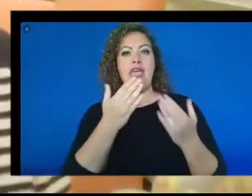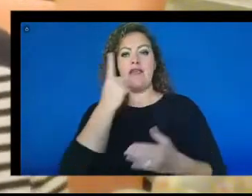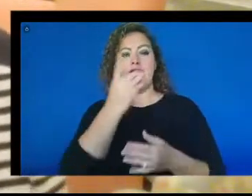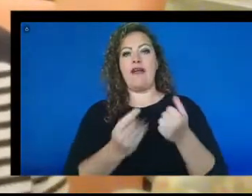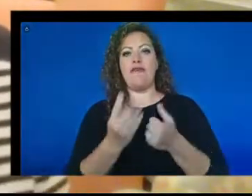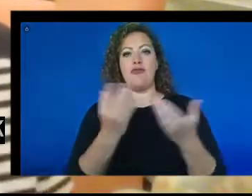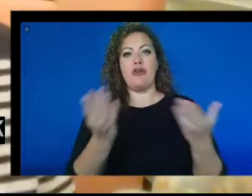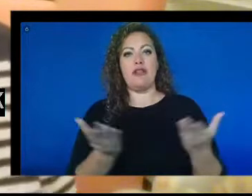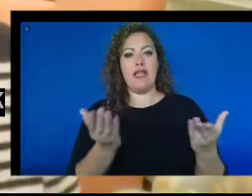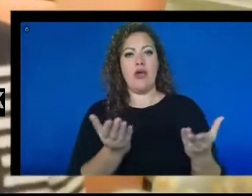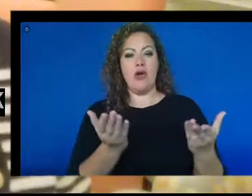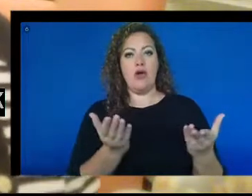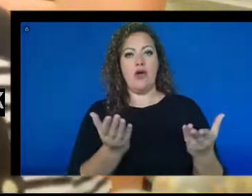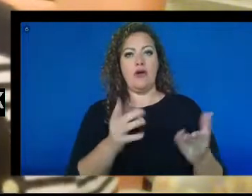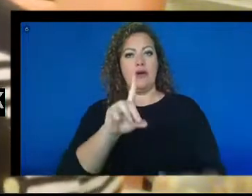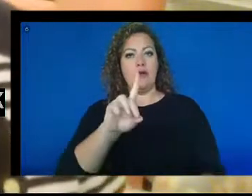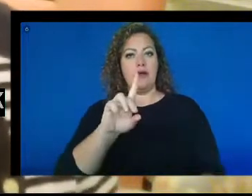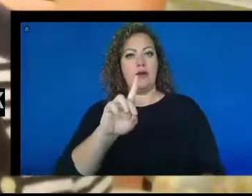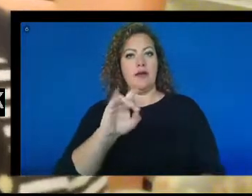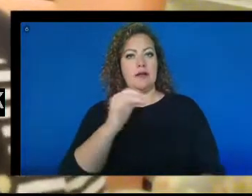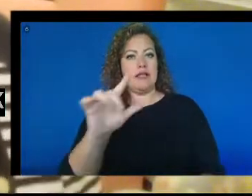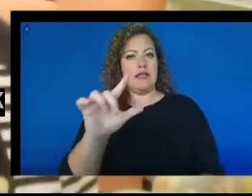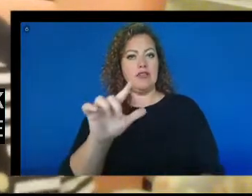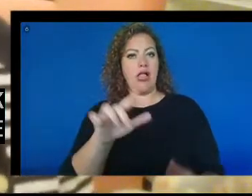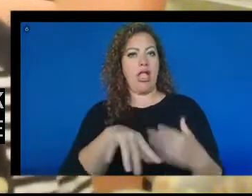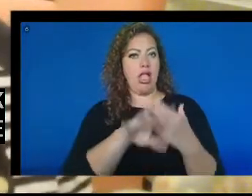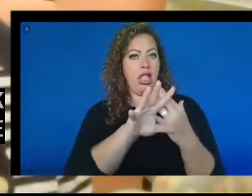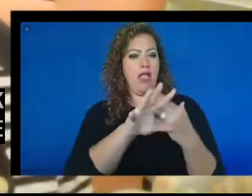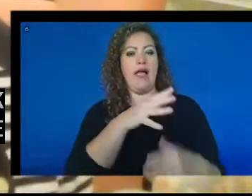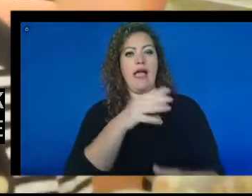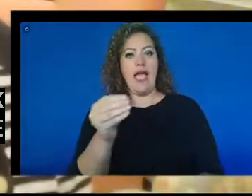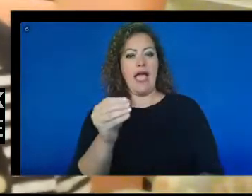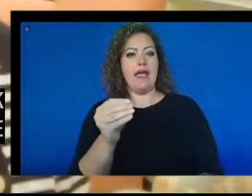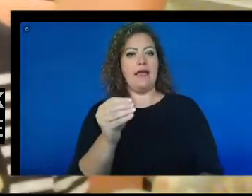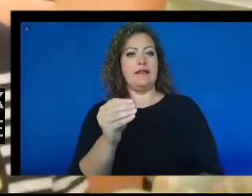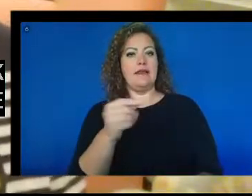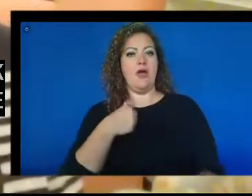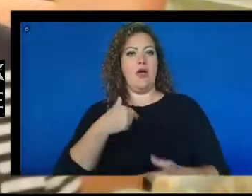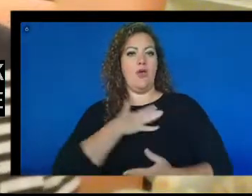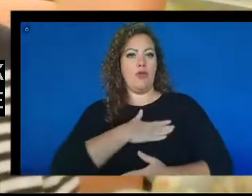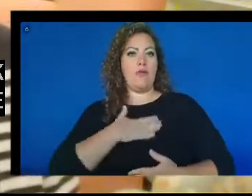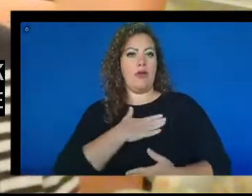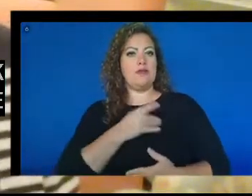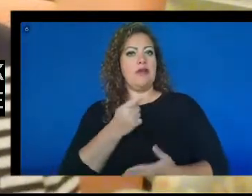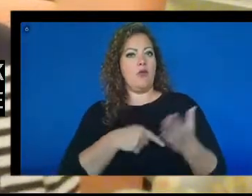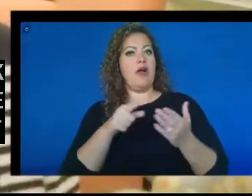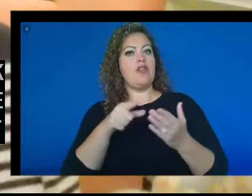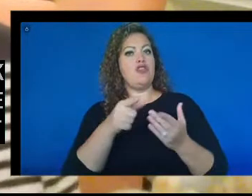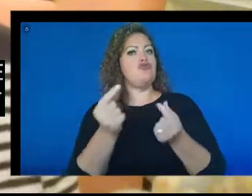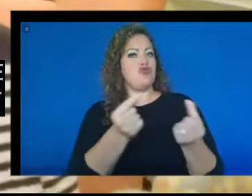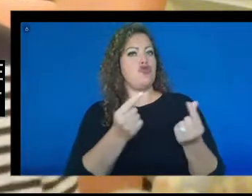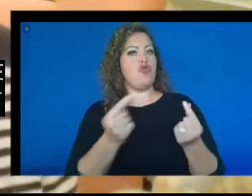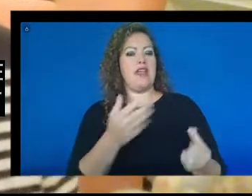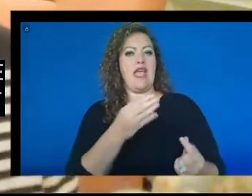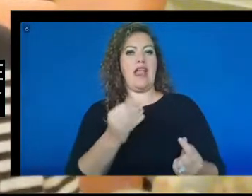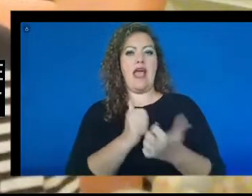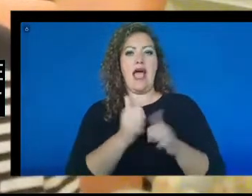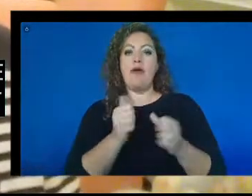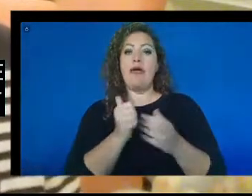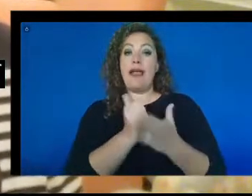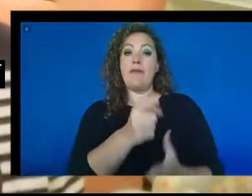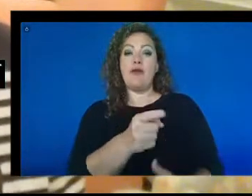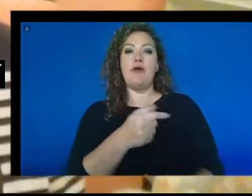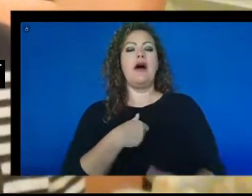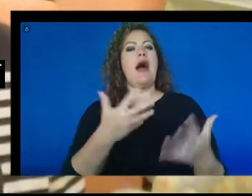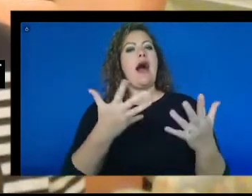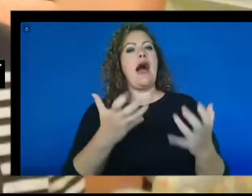digitally, and we just appreciate what you've been doing and how we can help you. And I want